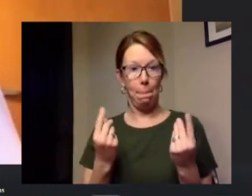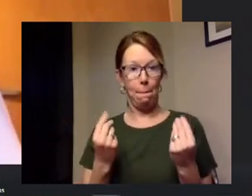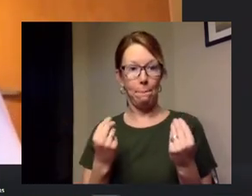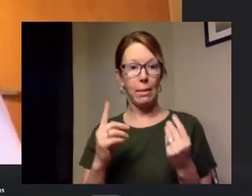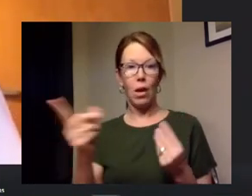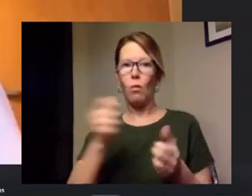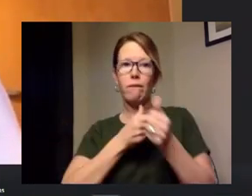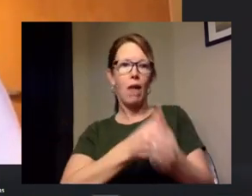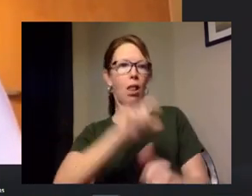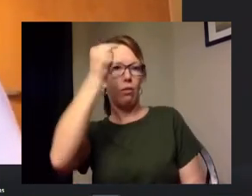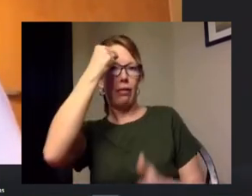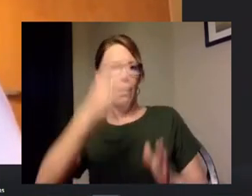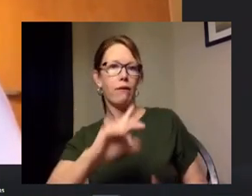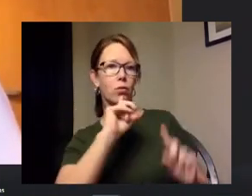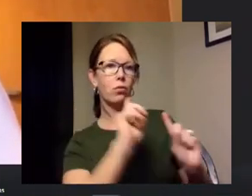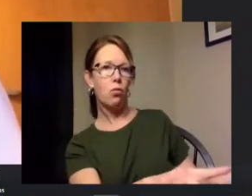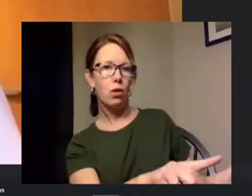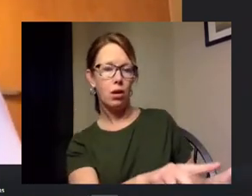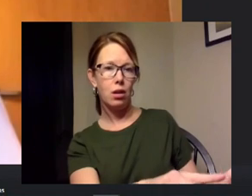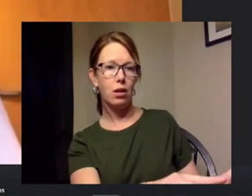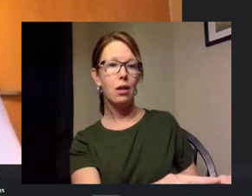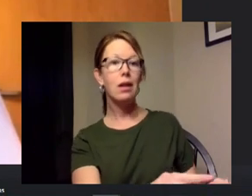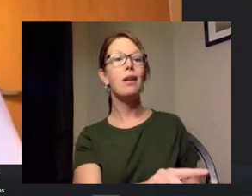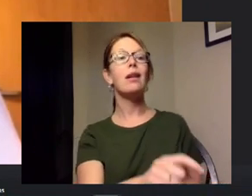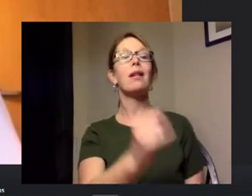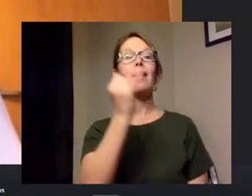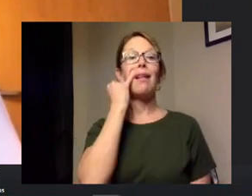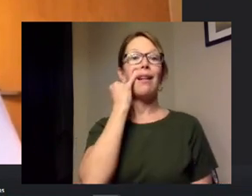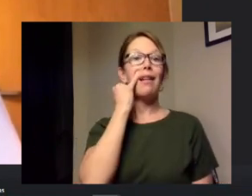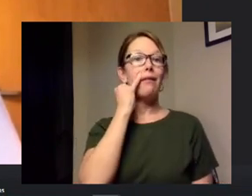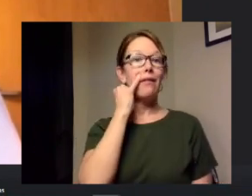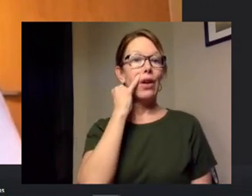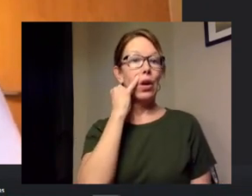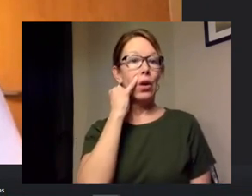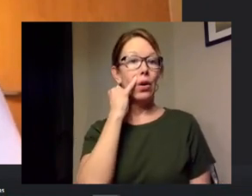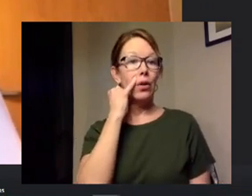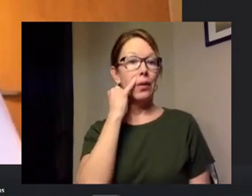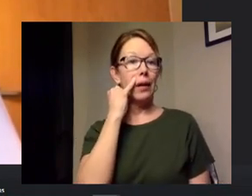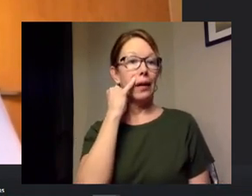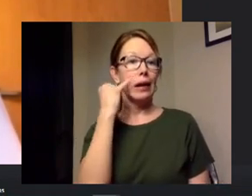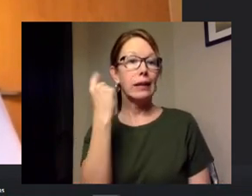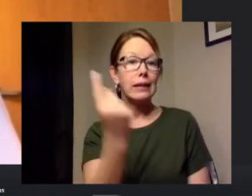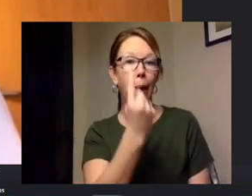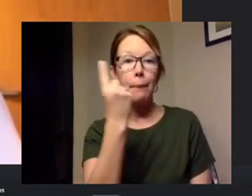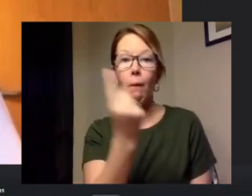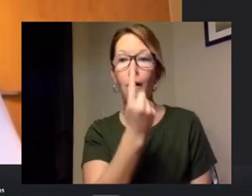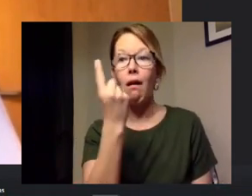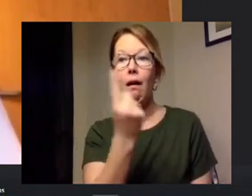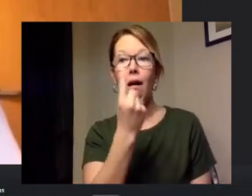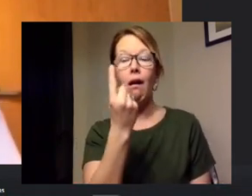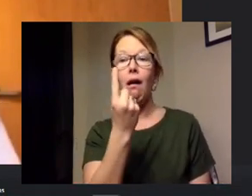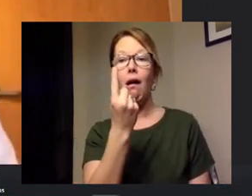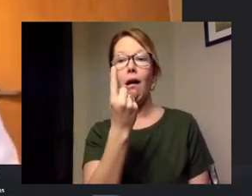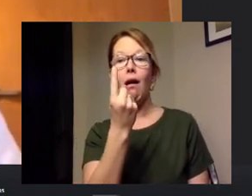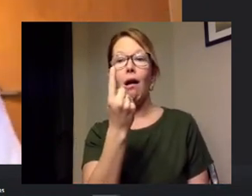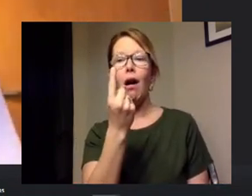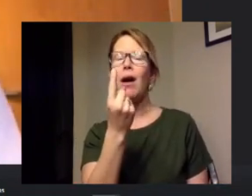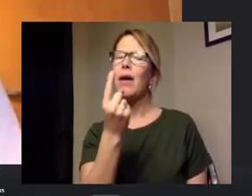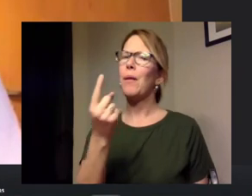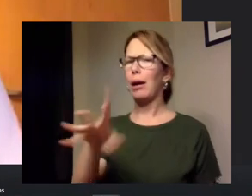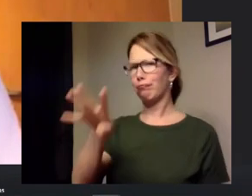governor's order um if we find uh someone that might be operating and there's it's questionable